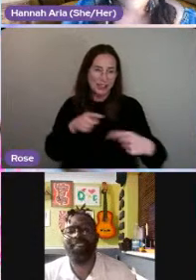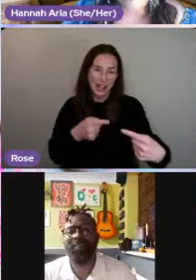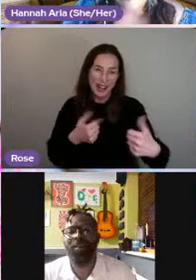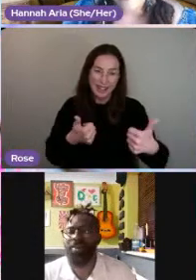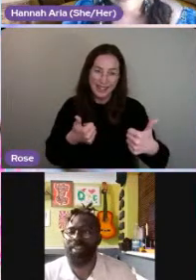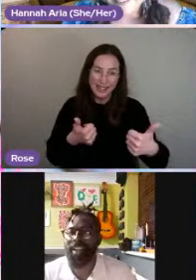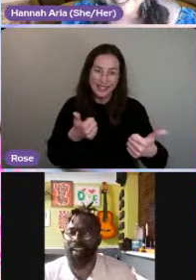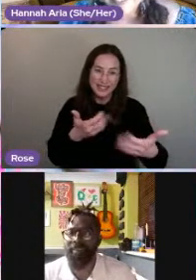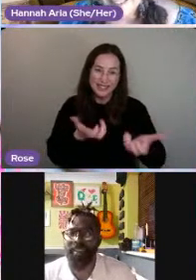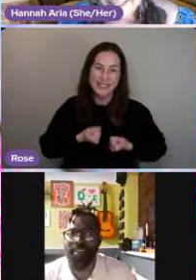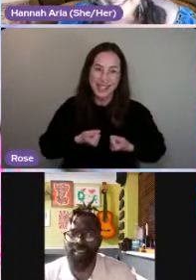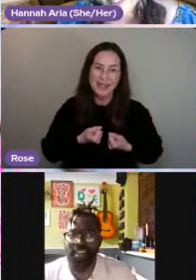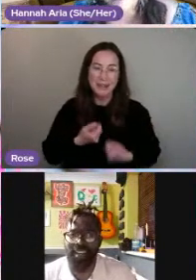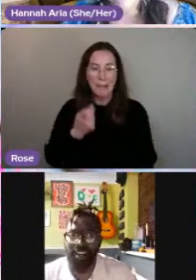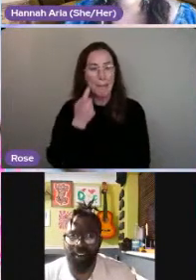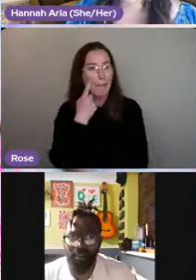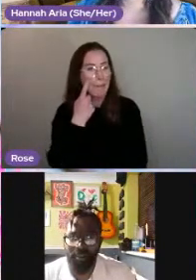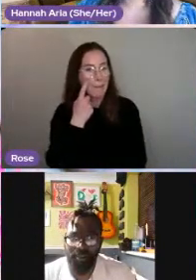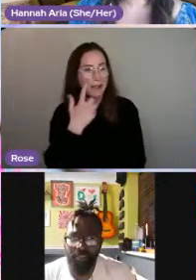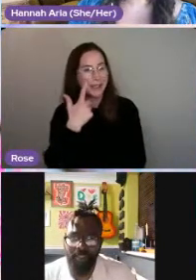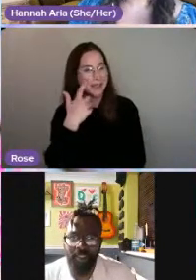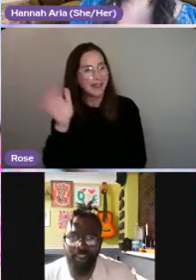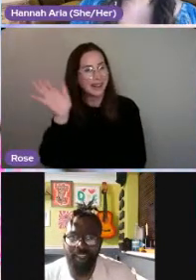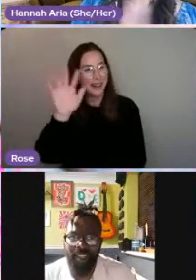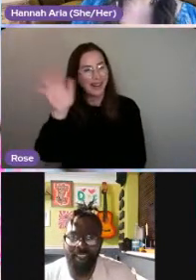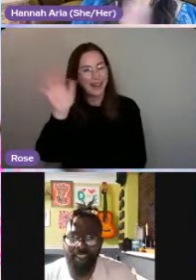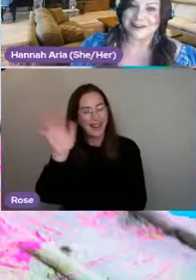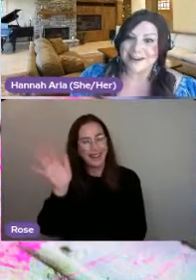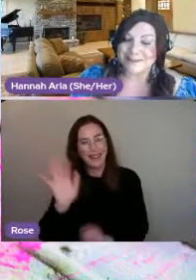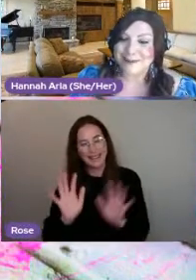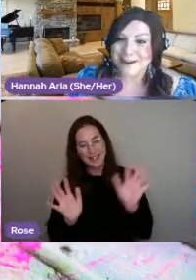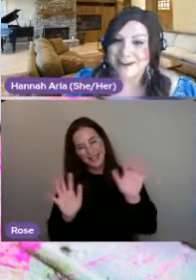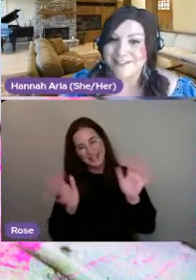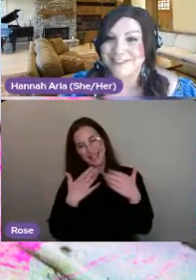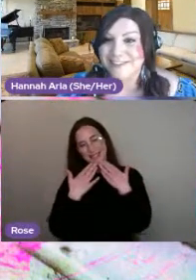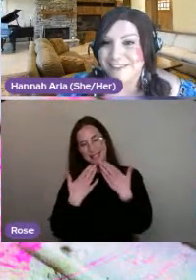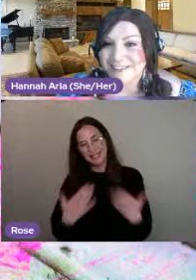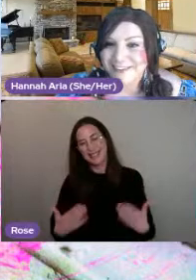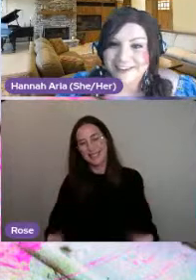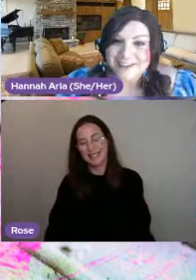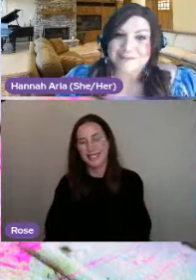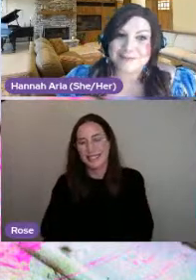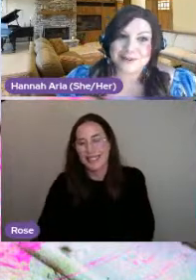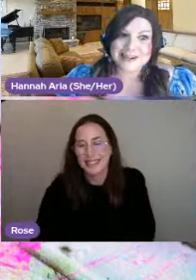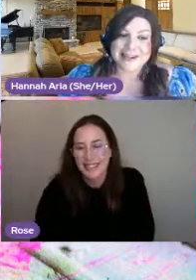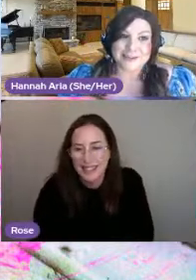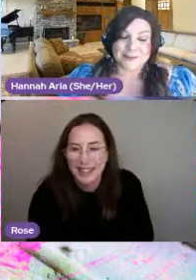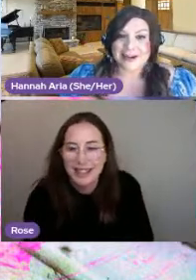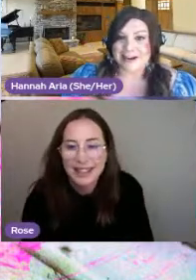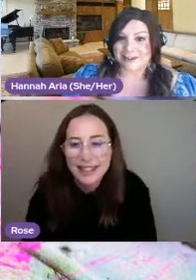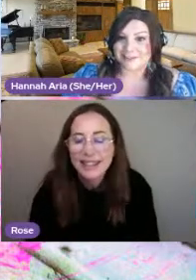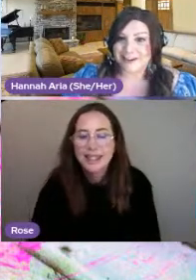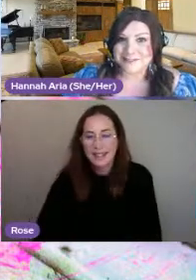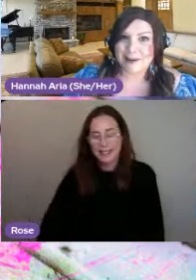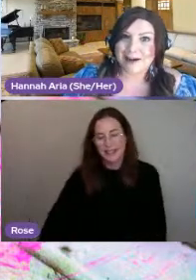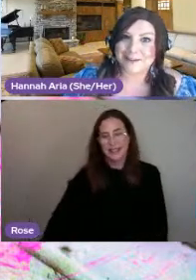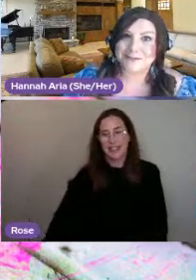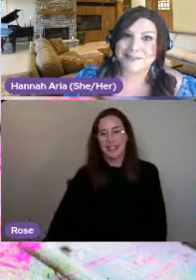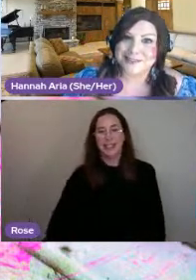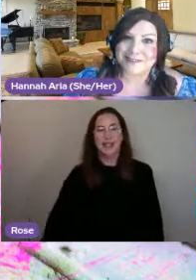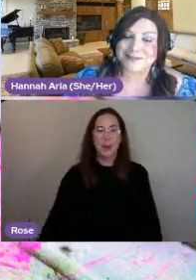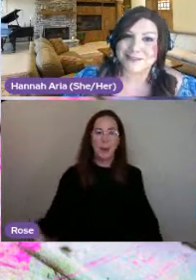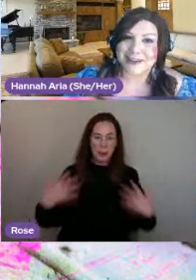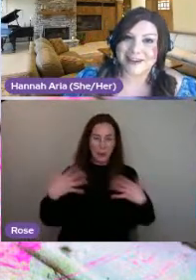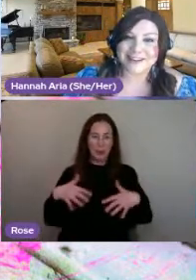on. Okay. But you take care now. Thanks. Bye, Omar. Brilliant. Wow. That was